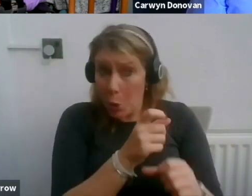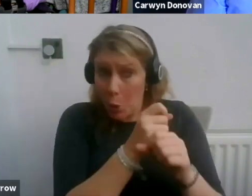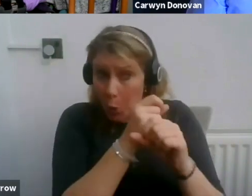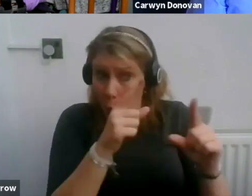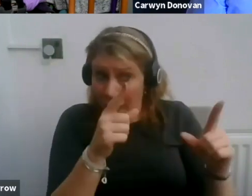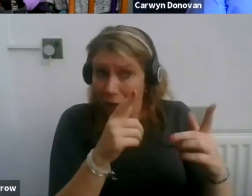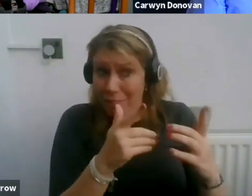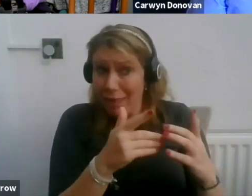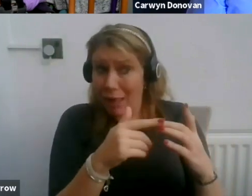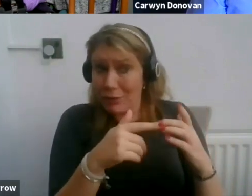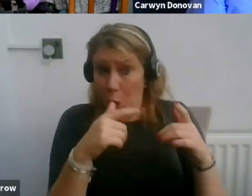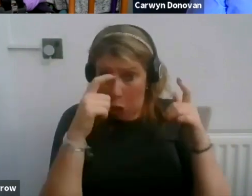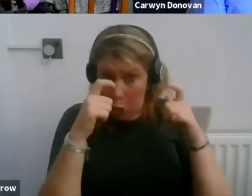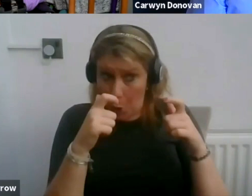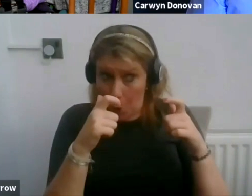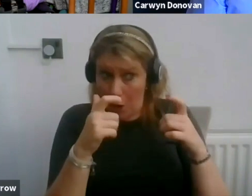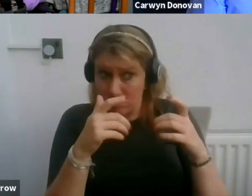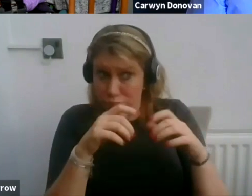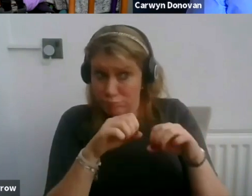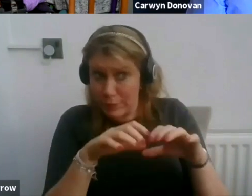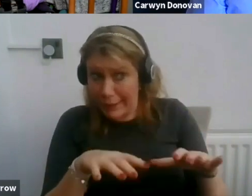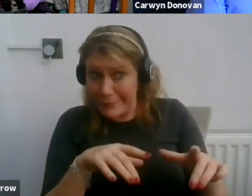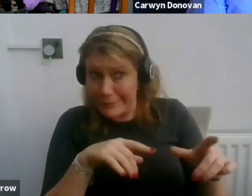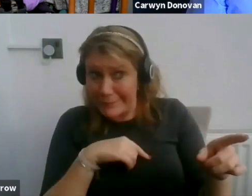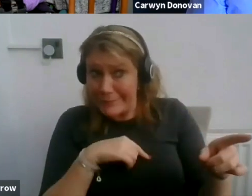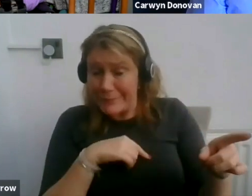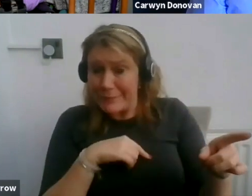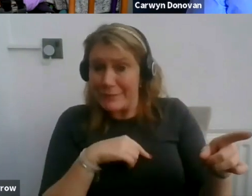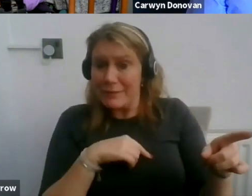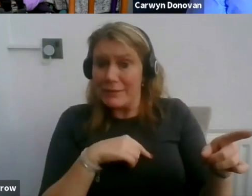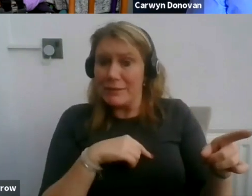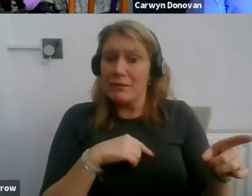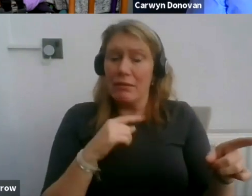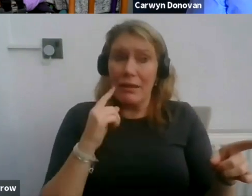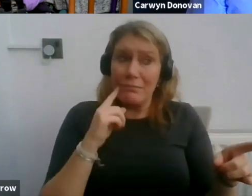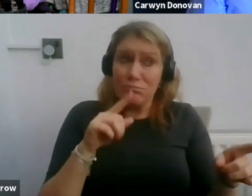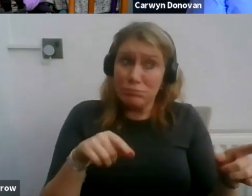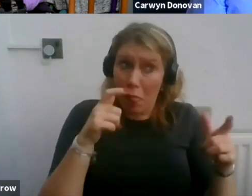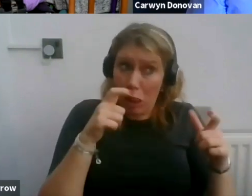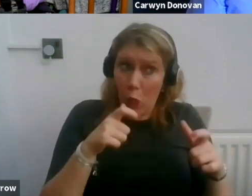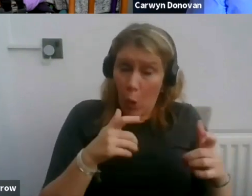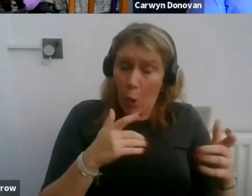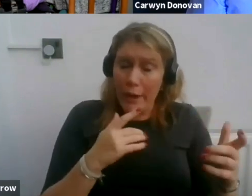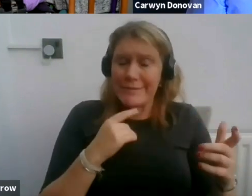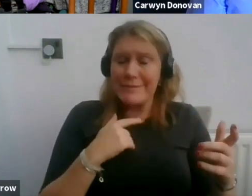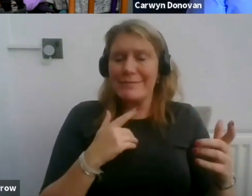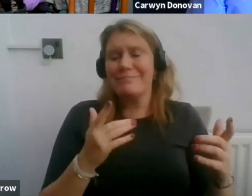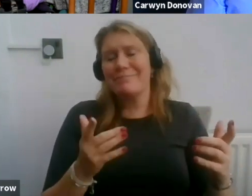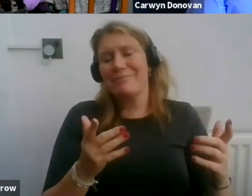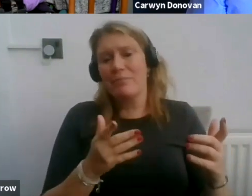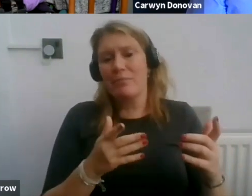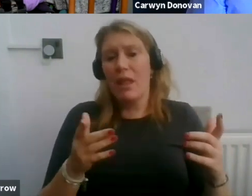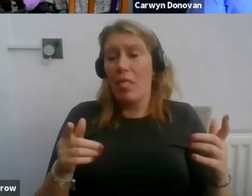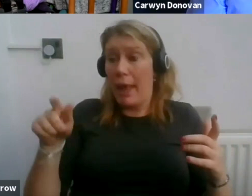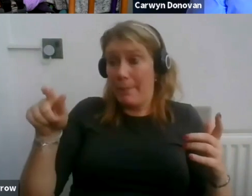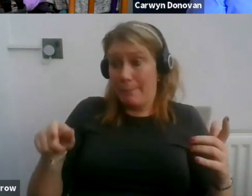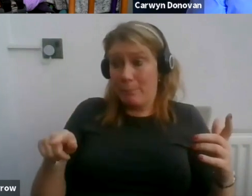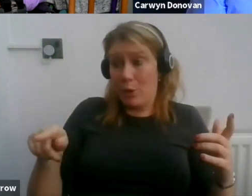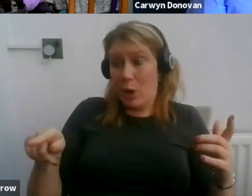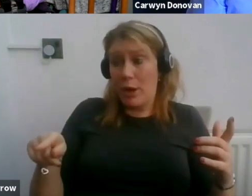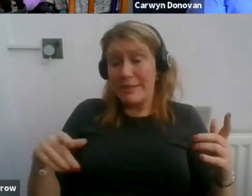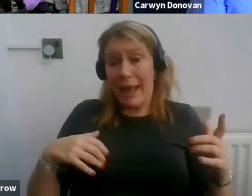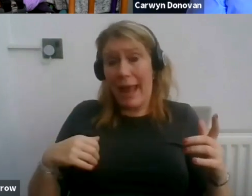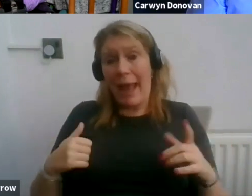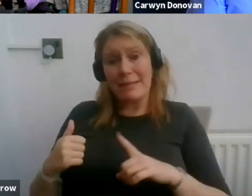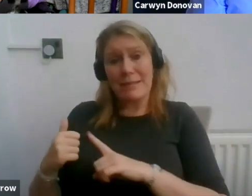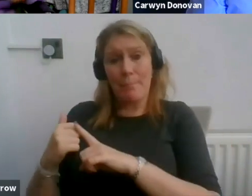the law? And are you, secondly, aware that this person that you seek to take advantage of does have the backing of this